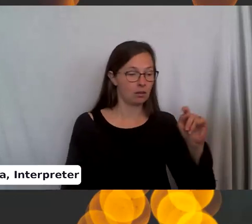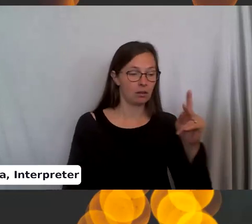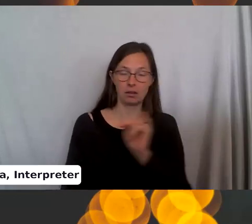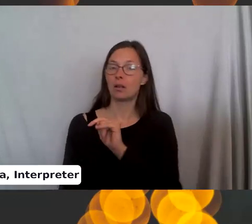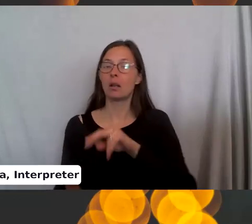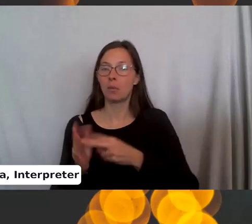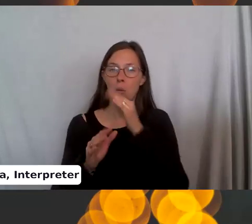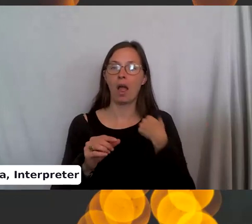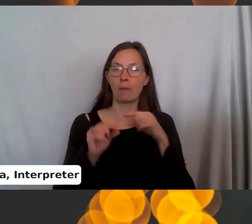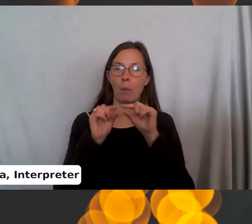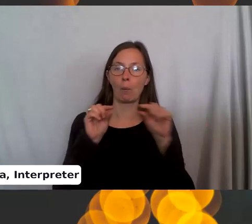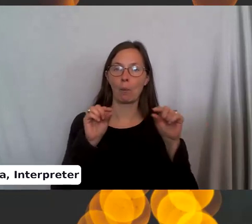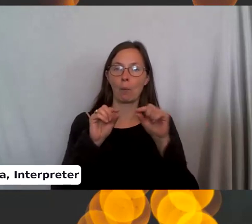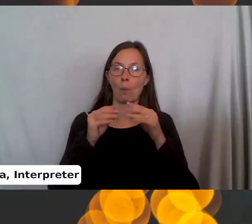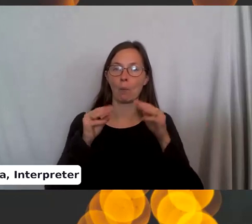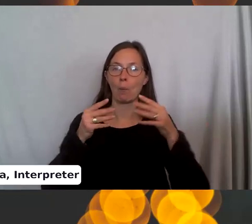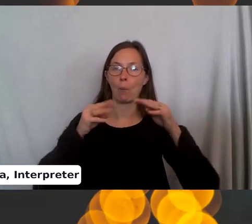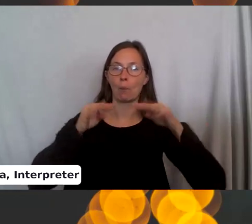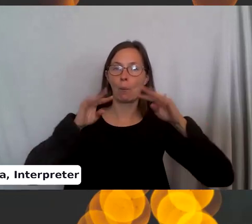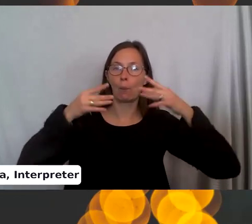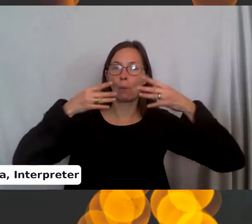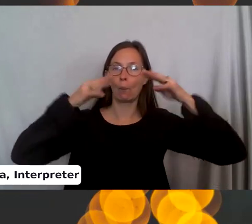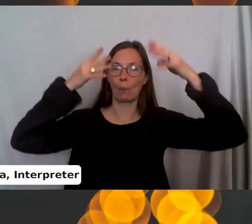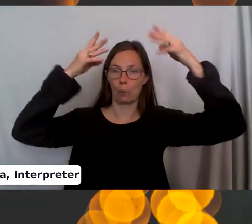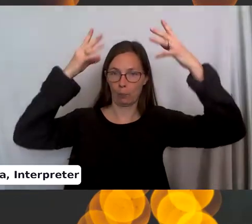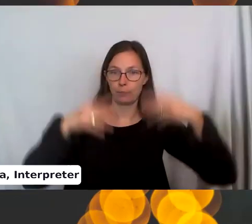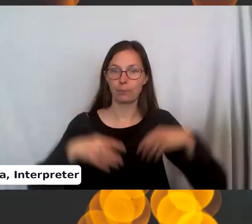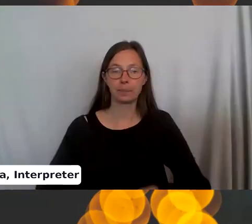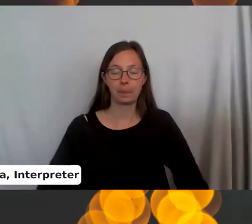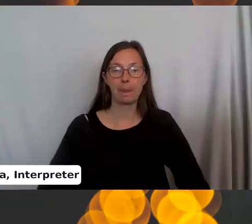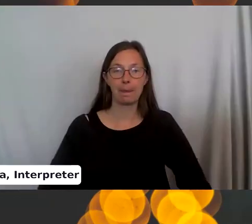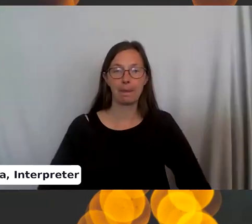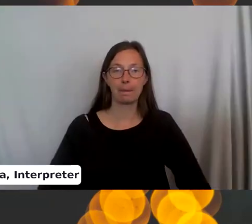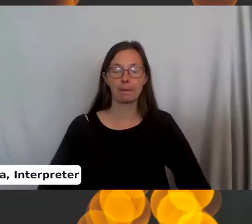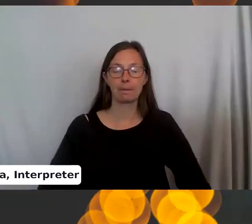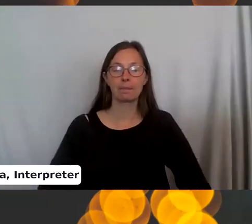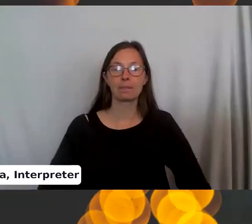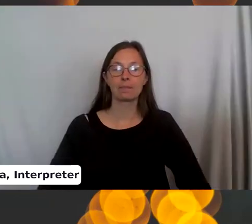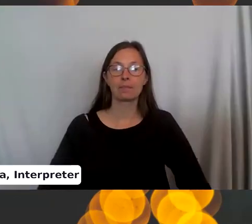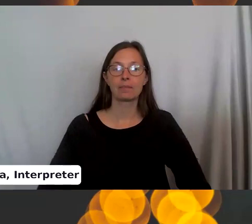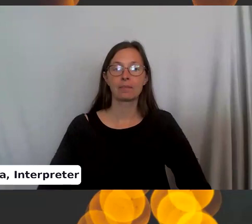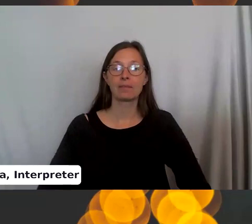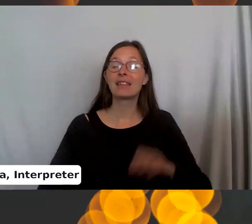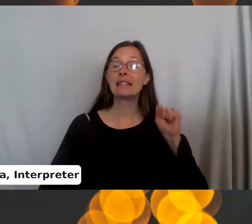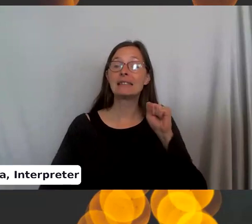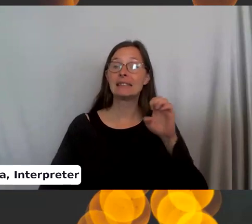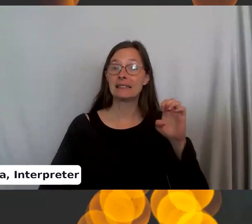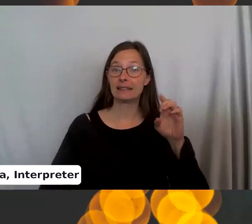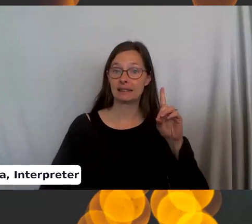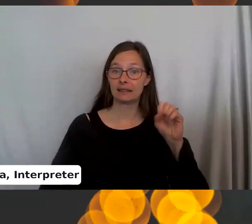so you'll have stripes of knit and purl. from either side. Seed stitch